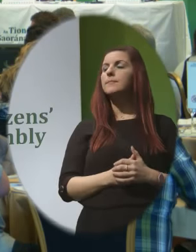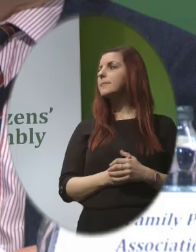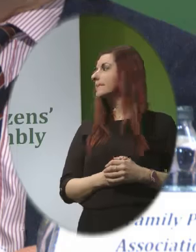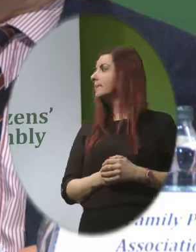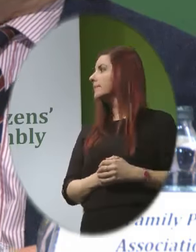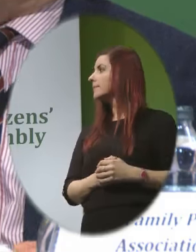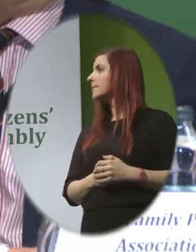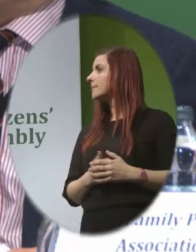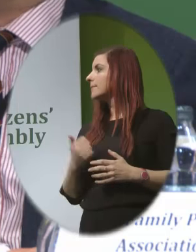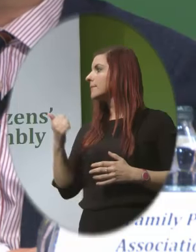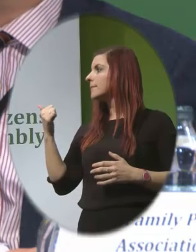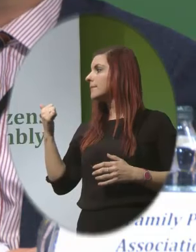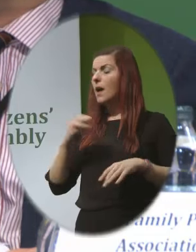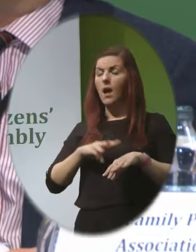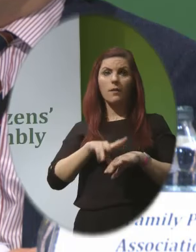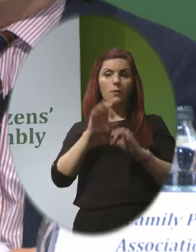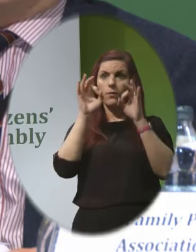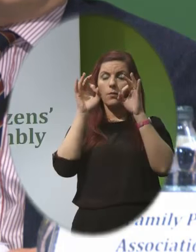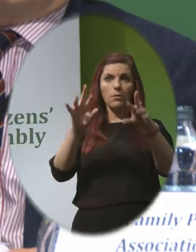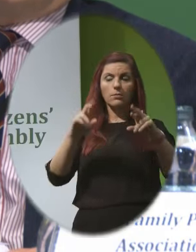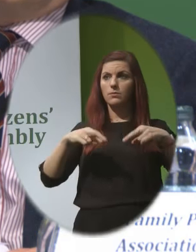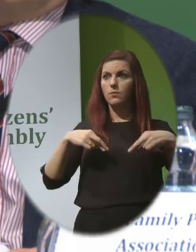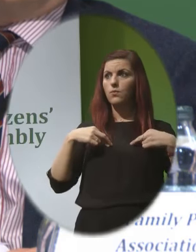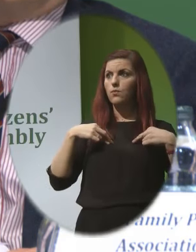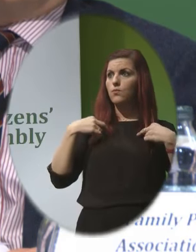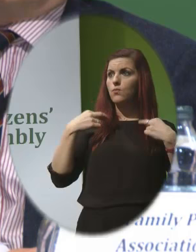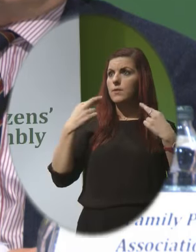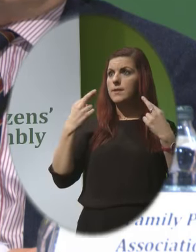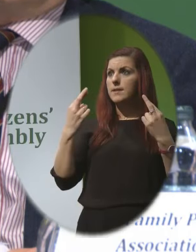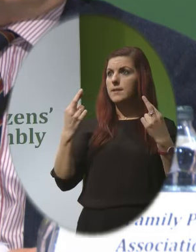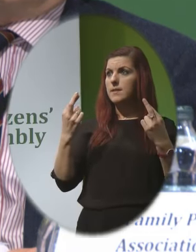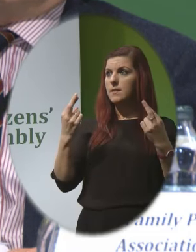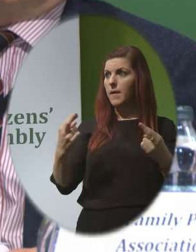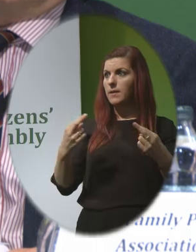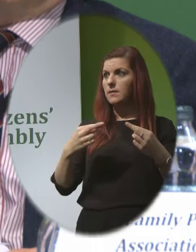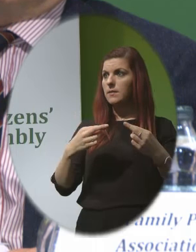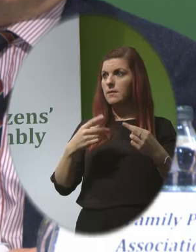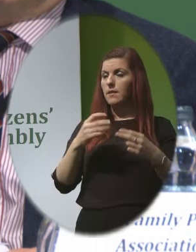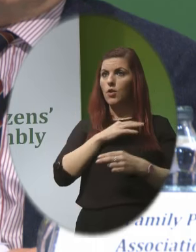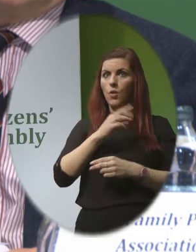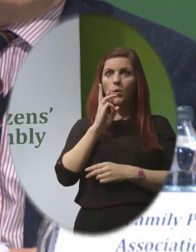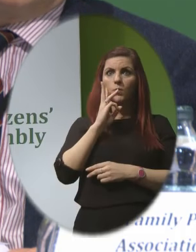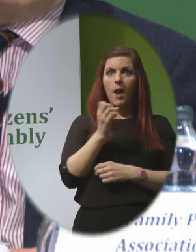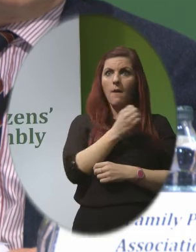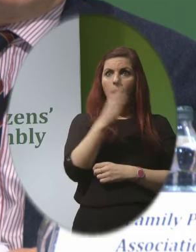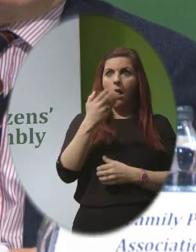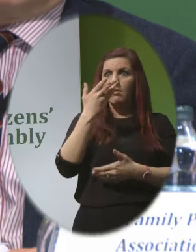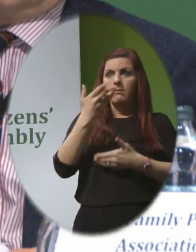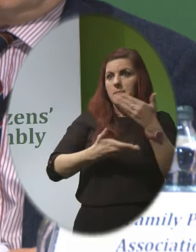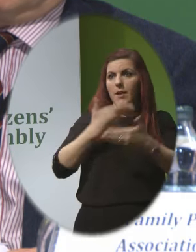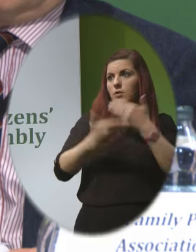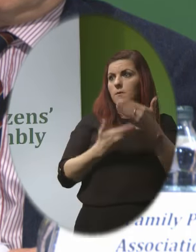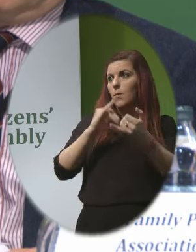Most certainly I respect the sincerity and the goodwill of all the speakers here